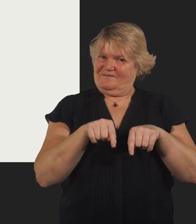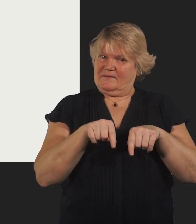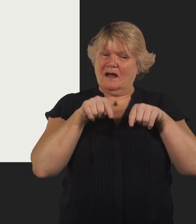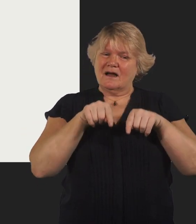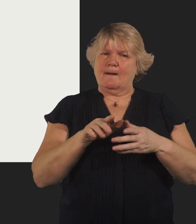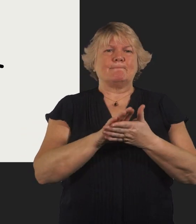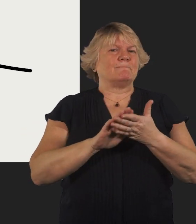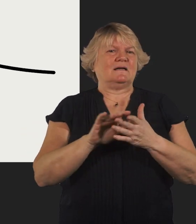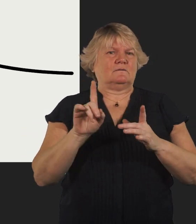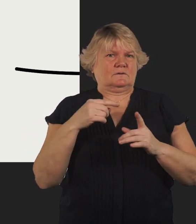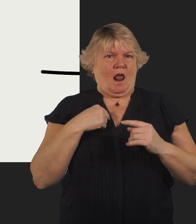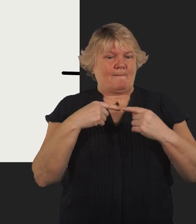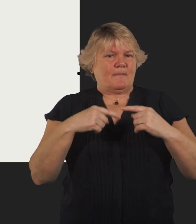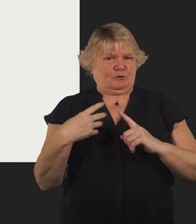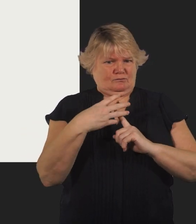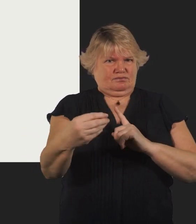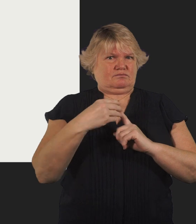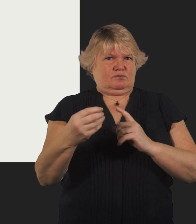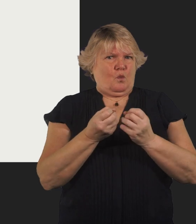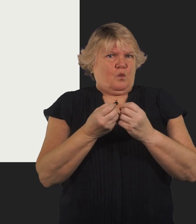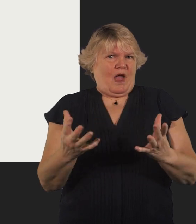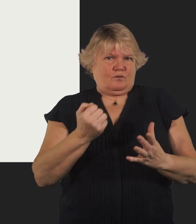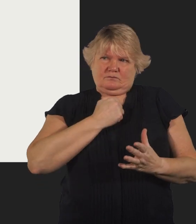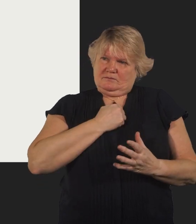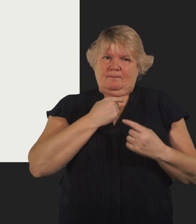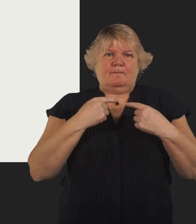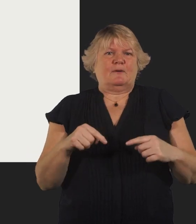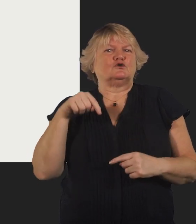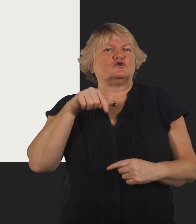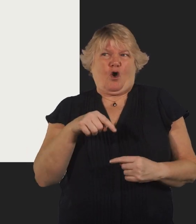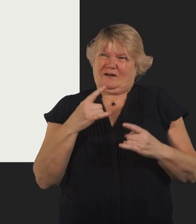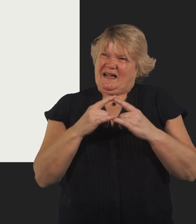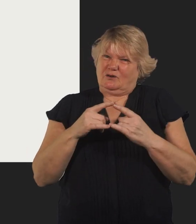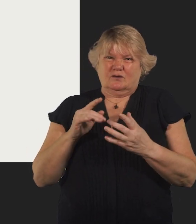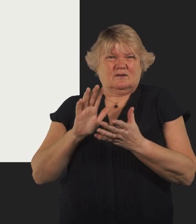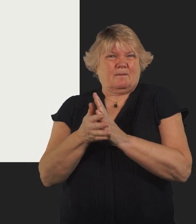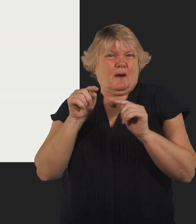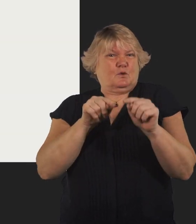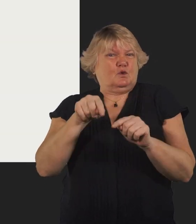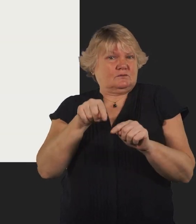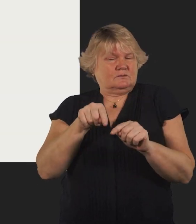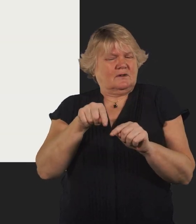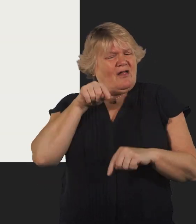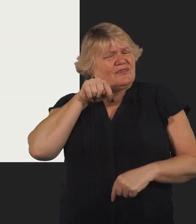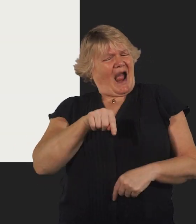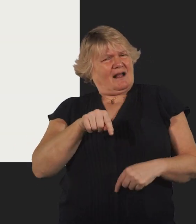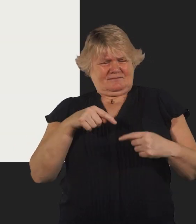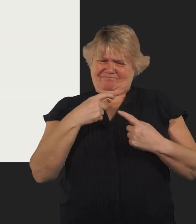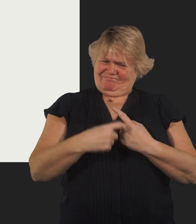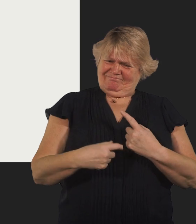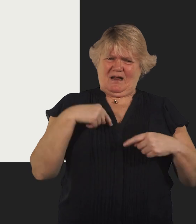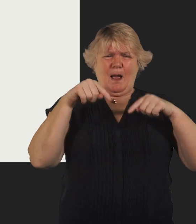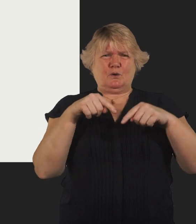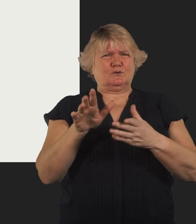revenge porn non-consensual pornography or image-based sexual abuse what is intimate